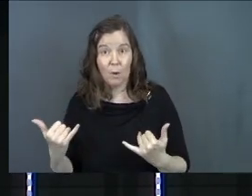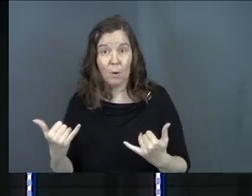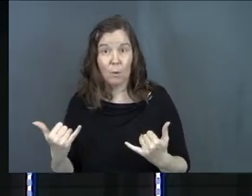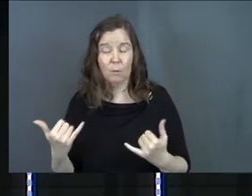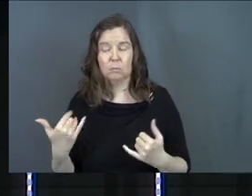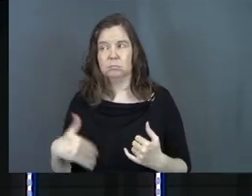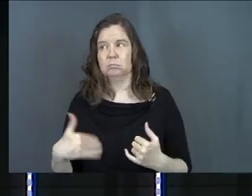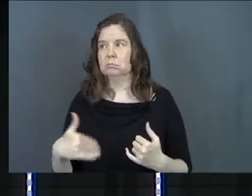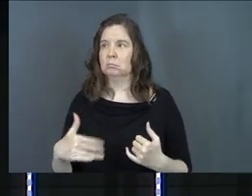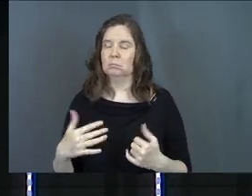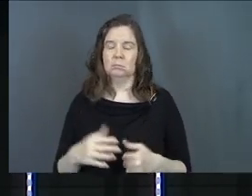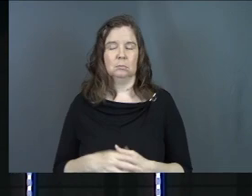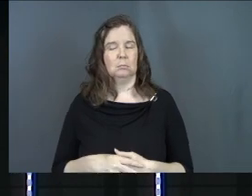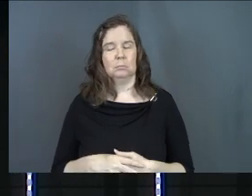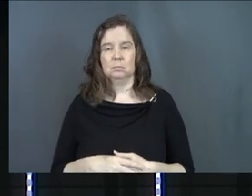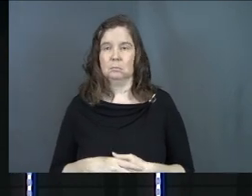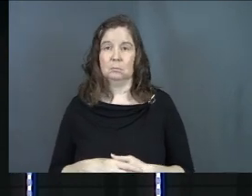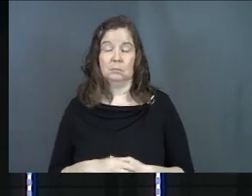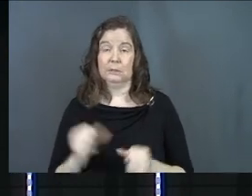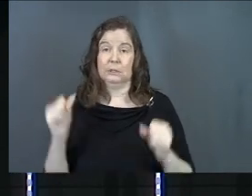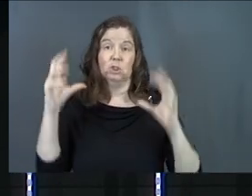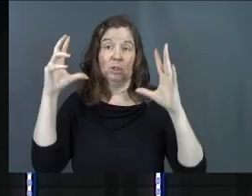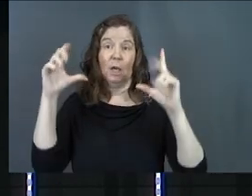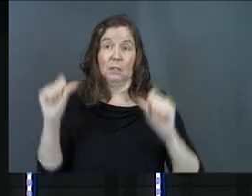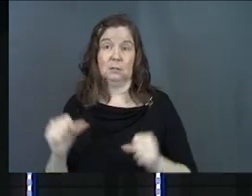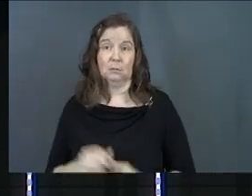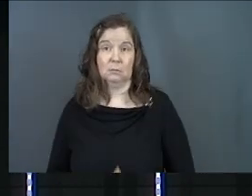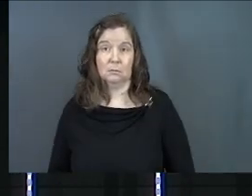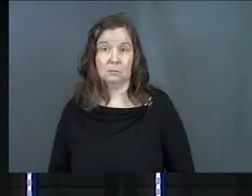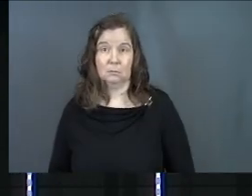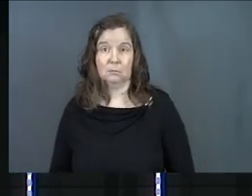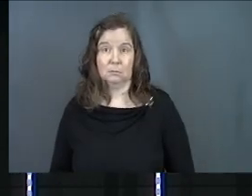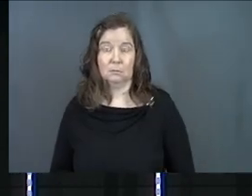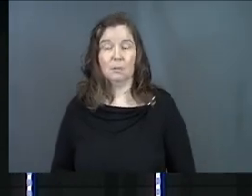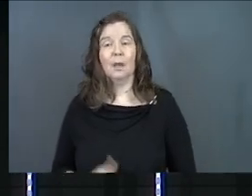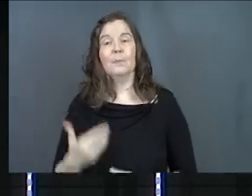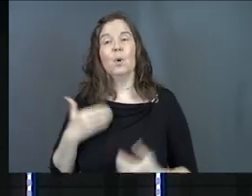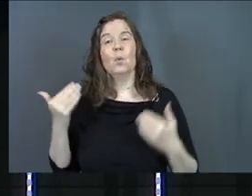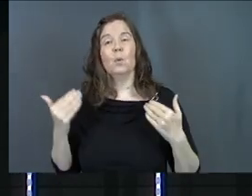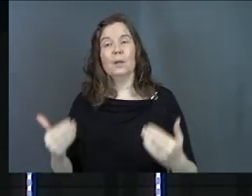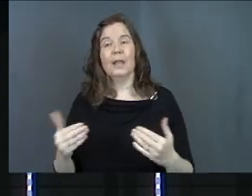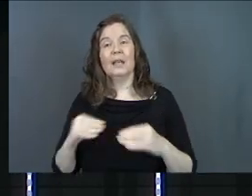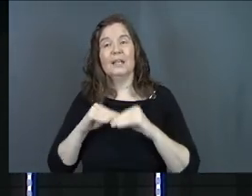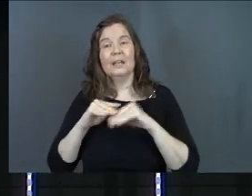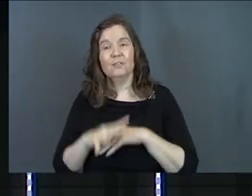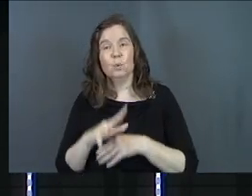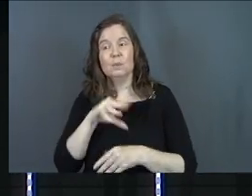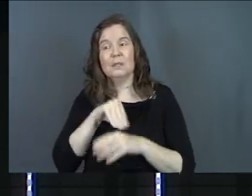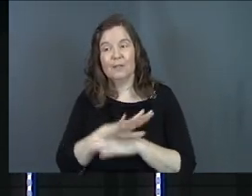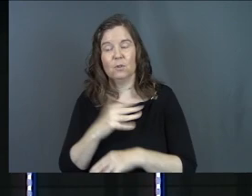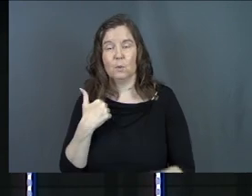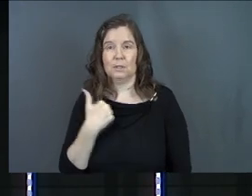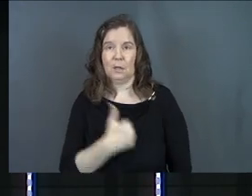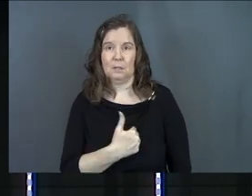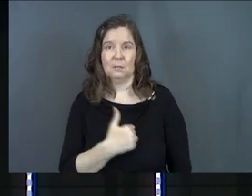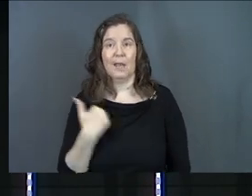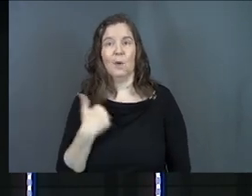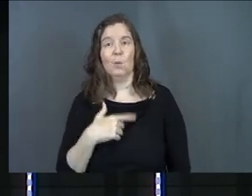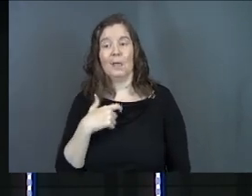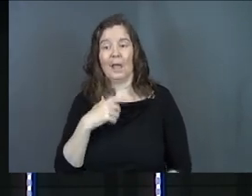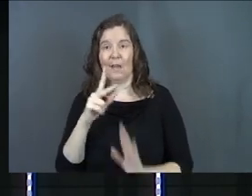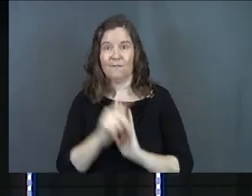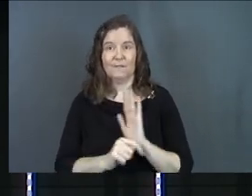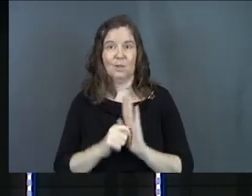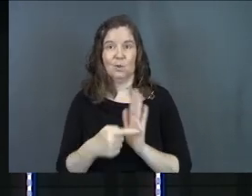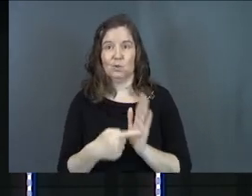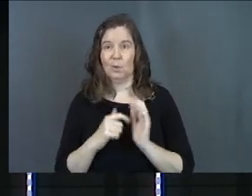I mean it's shocking. But we're letting the influencers influence us. And we've